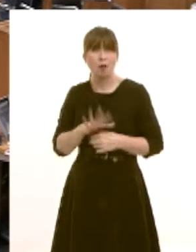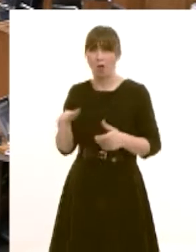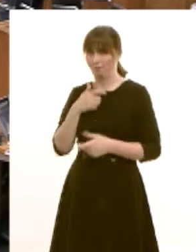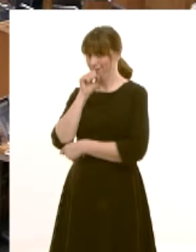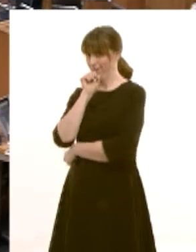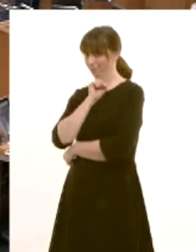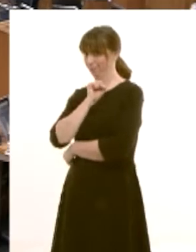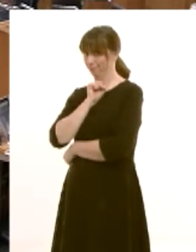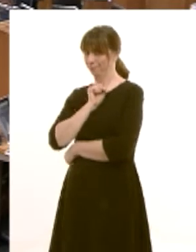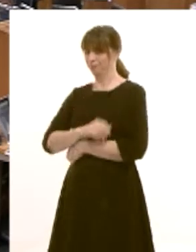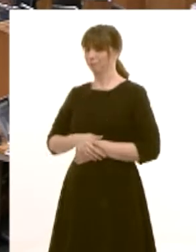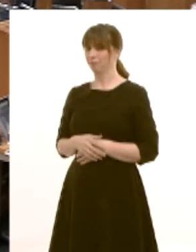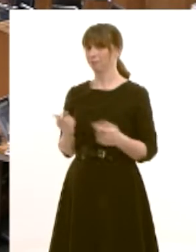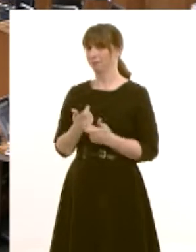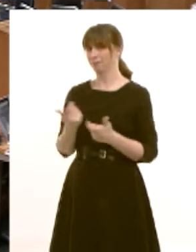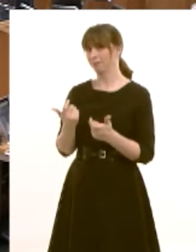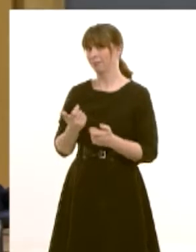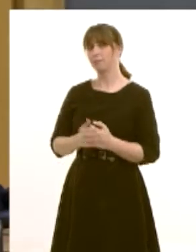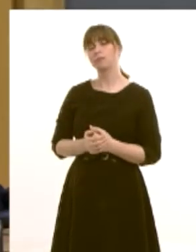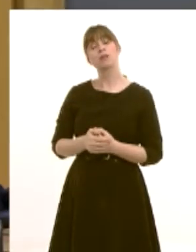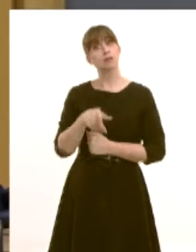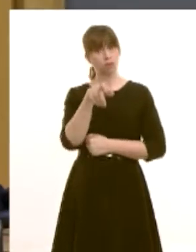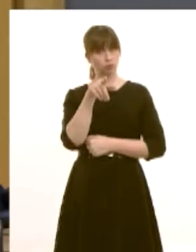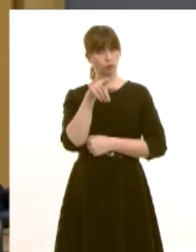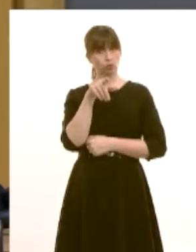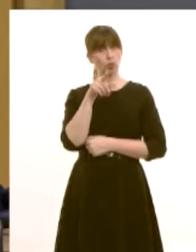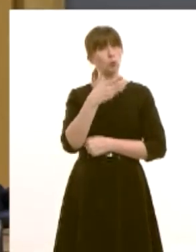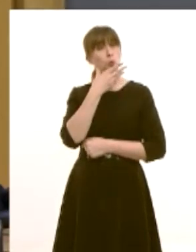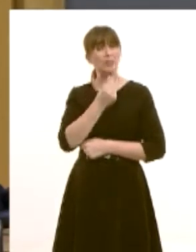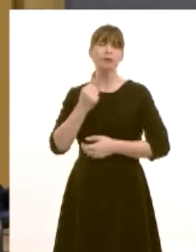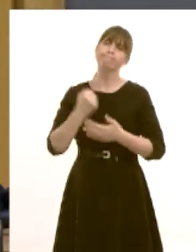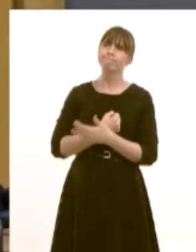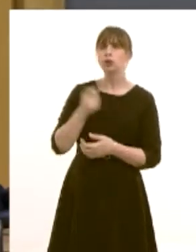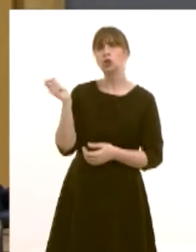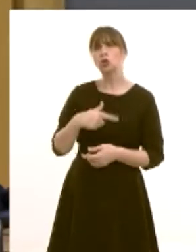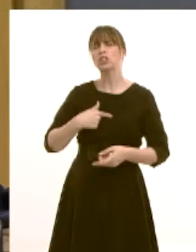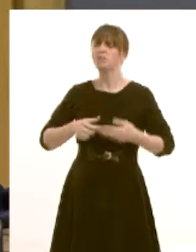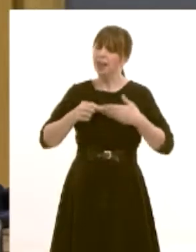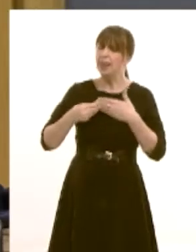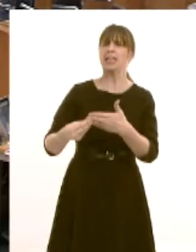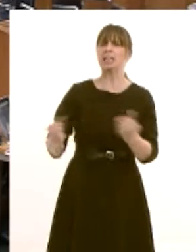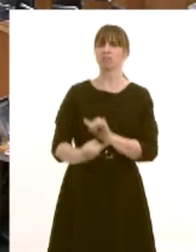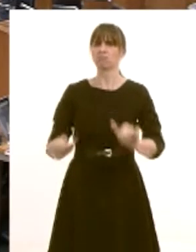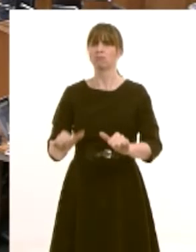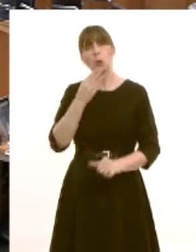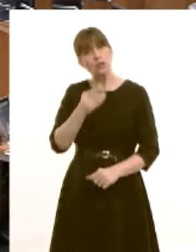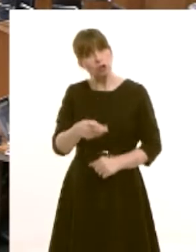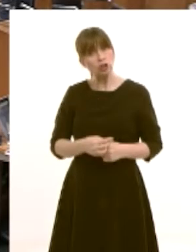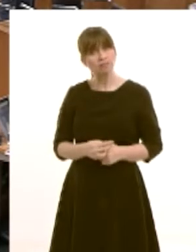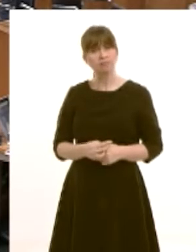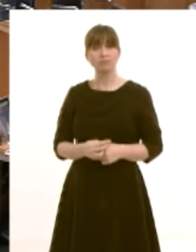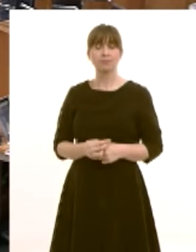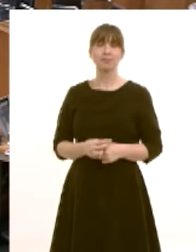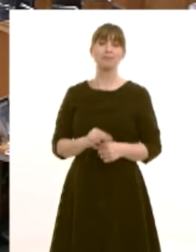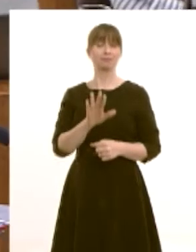and and do you regret not showing uh real leadership for this country well i mean the